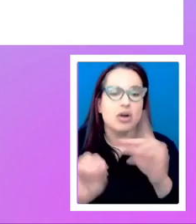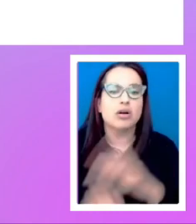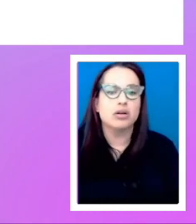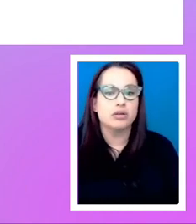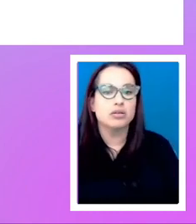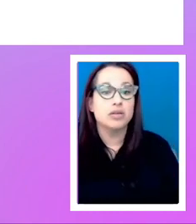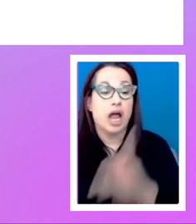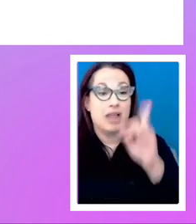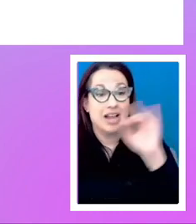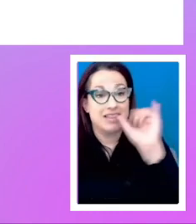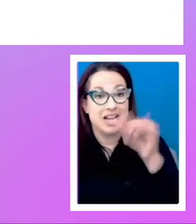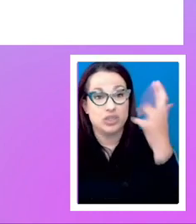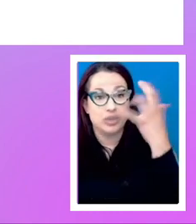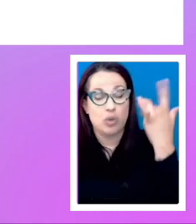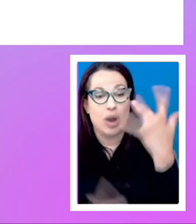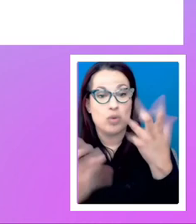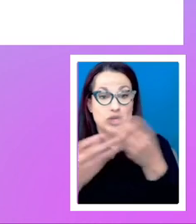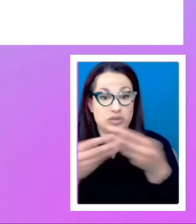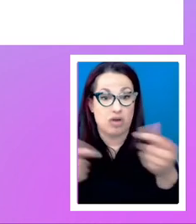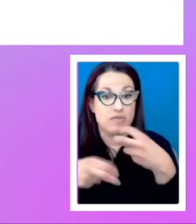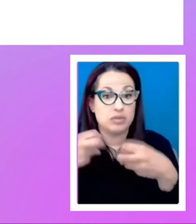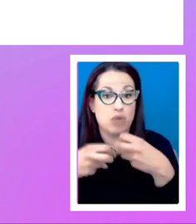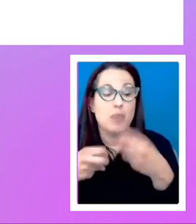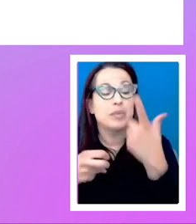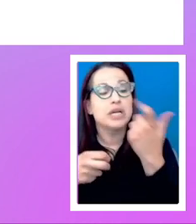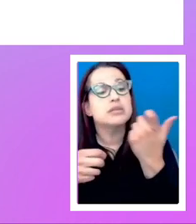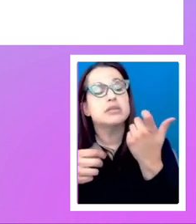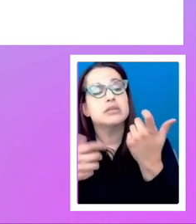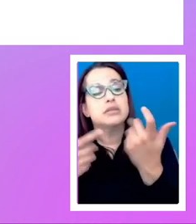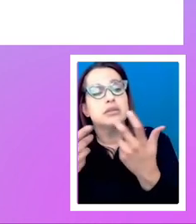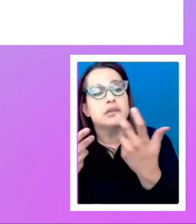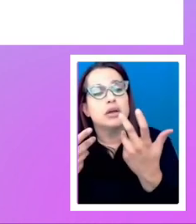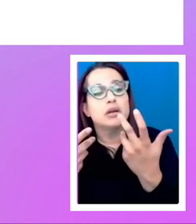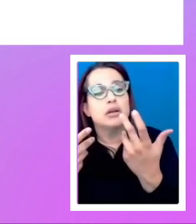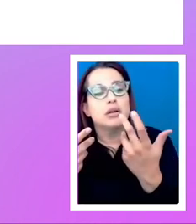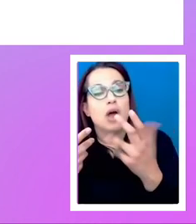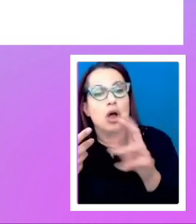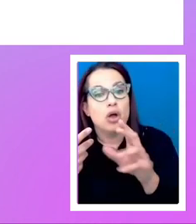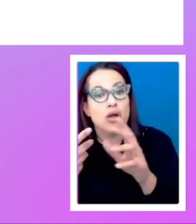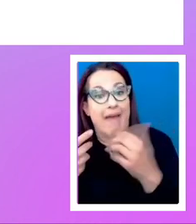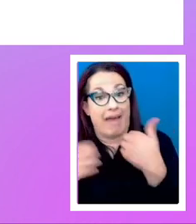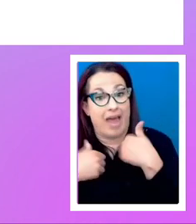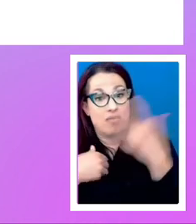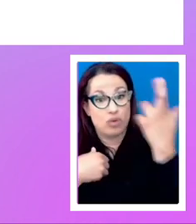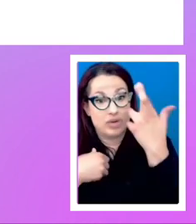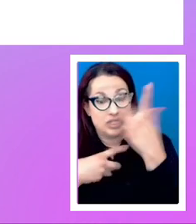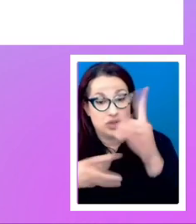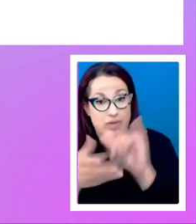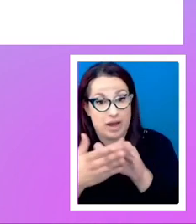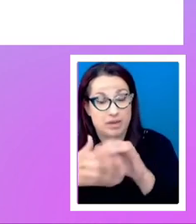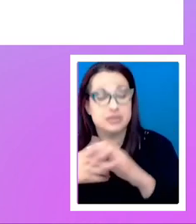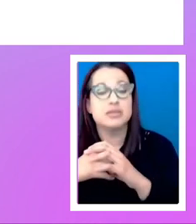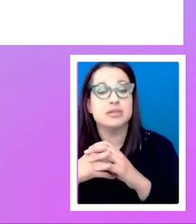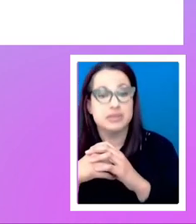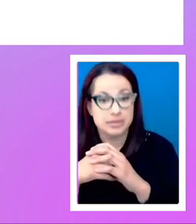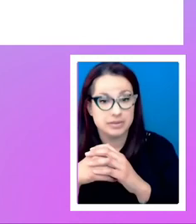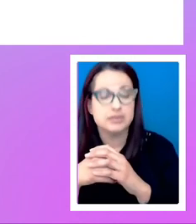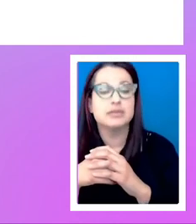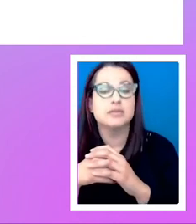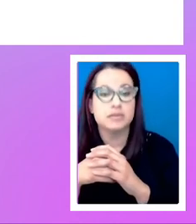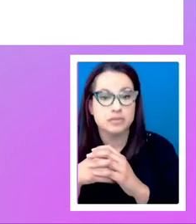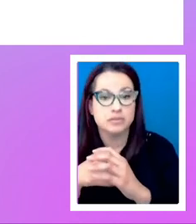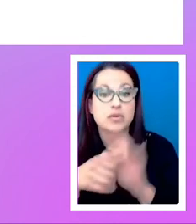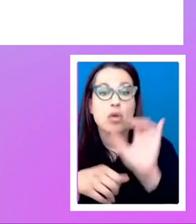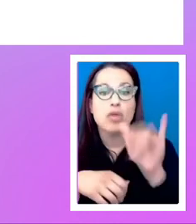is the reason we want to solve this basically is that there are there are reasons to do this. And that's why I